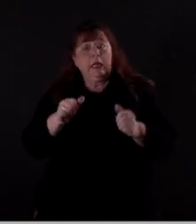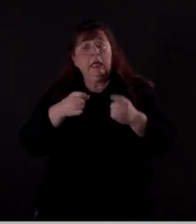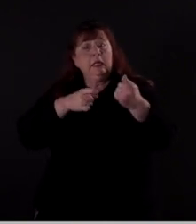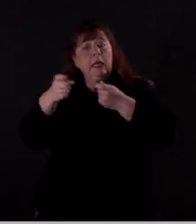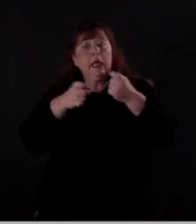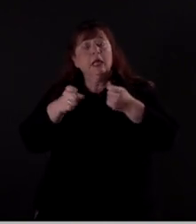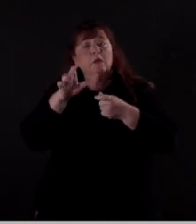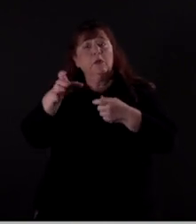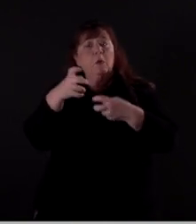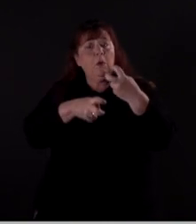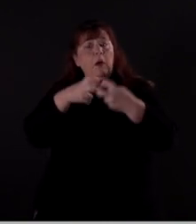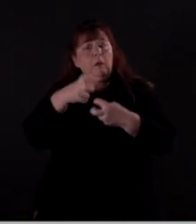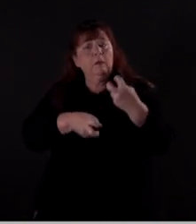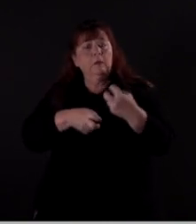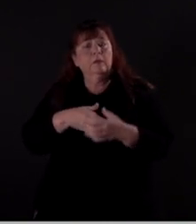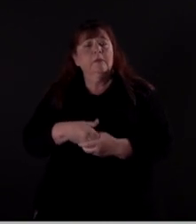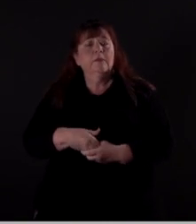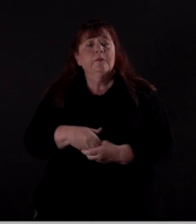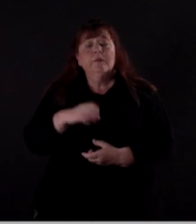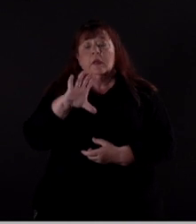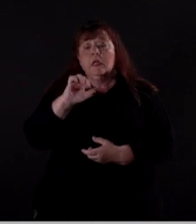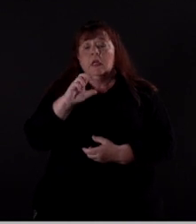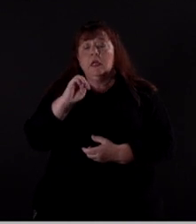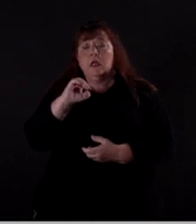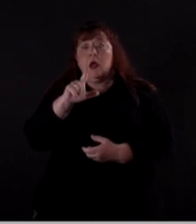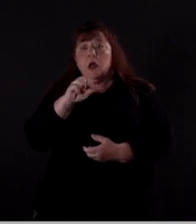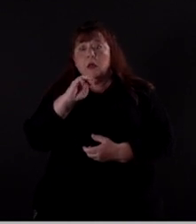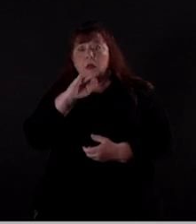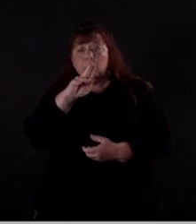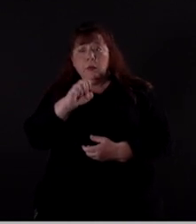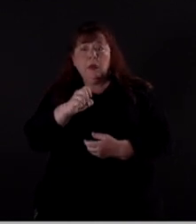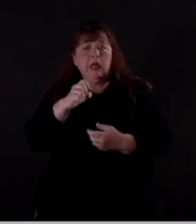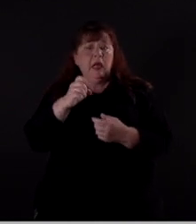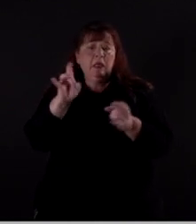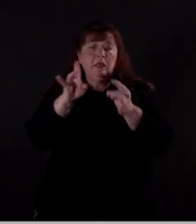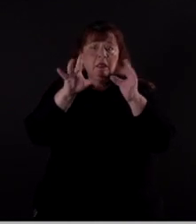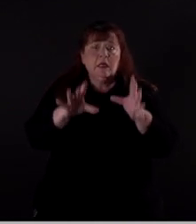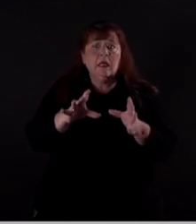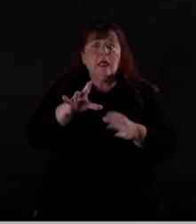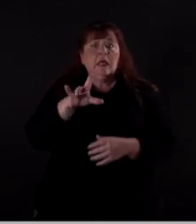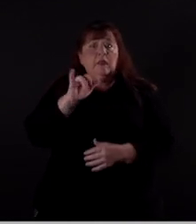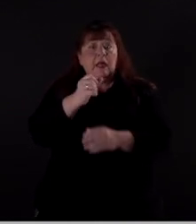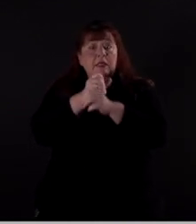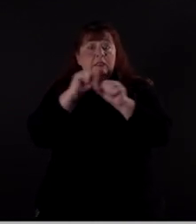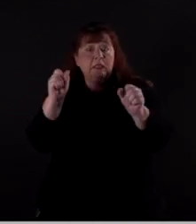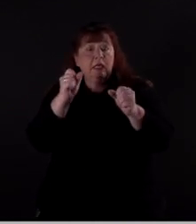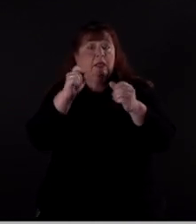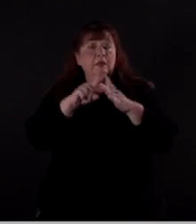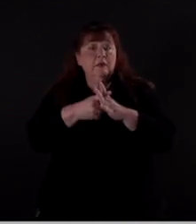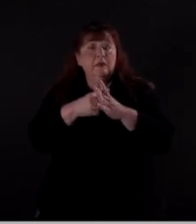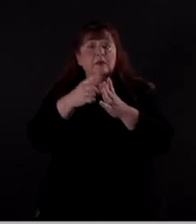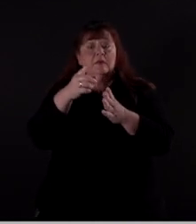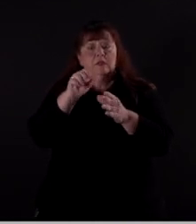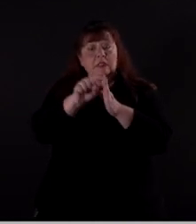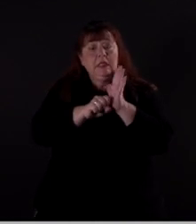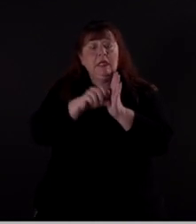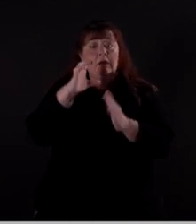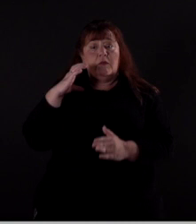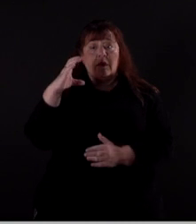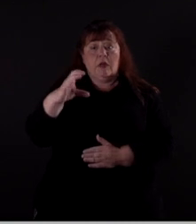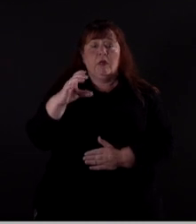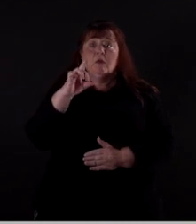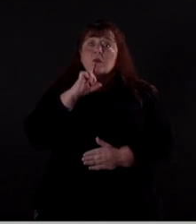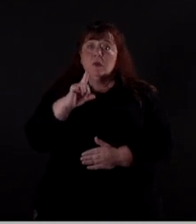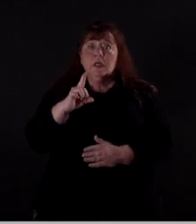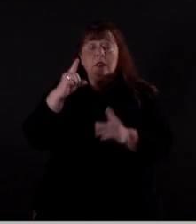whatever problem they're having. After the Columbine tragedy, I founded the Safe to Tell initiative, which is a prevention model for the state of Colorado, really